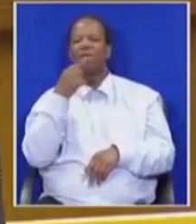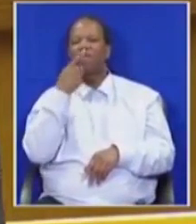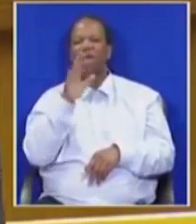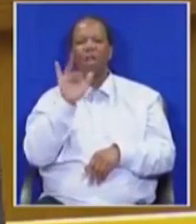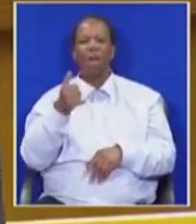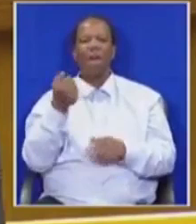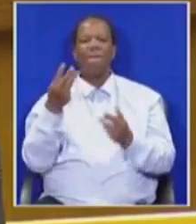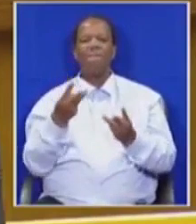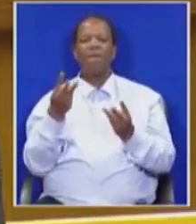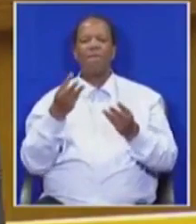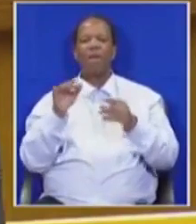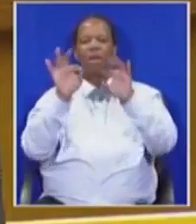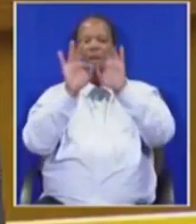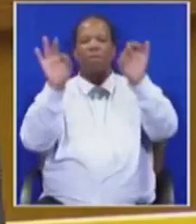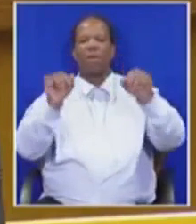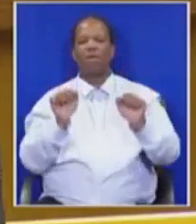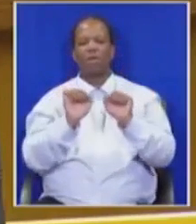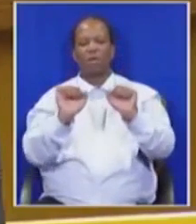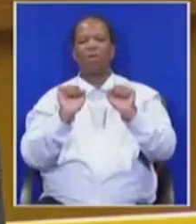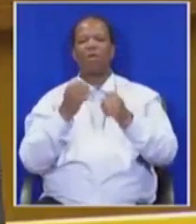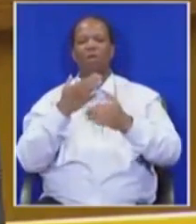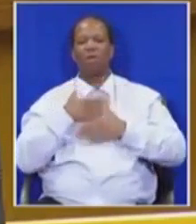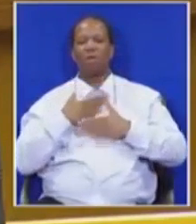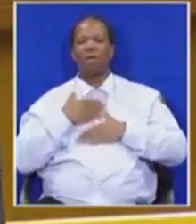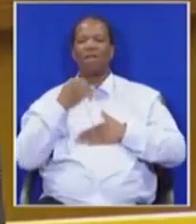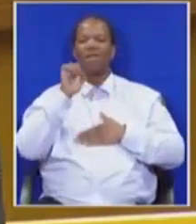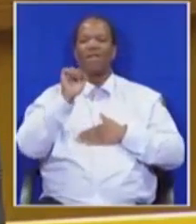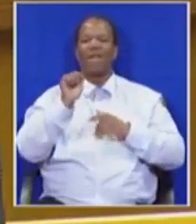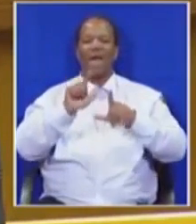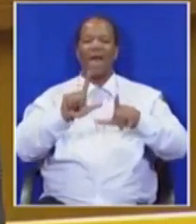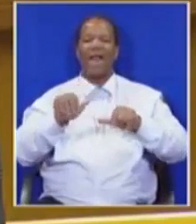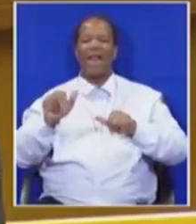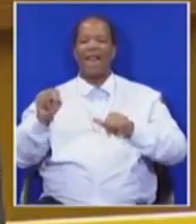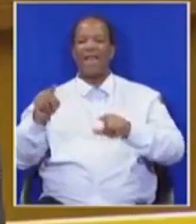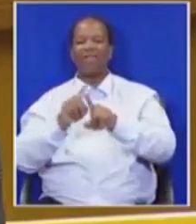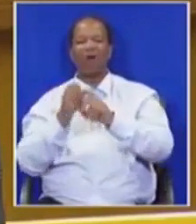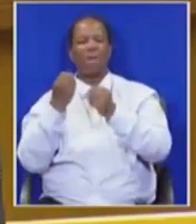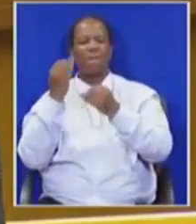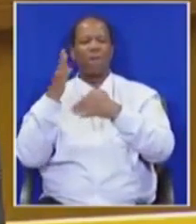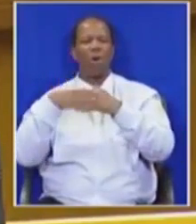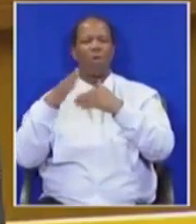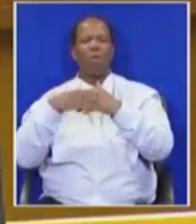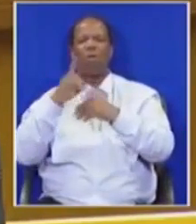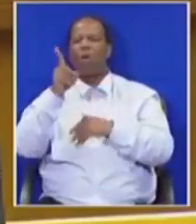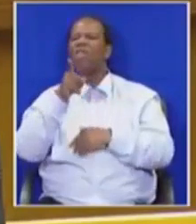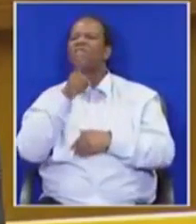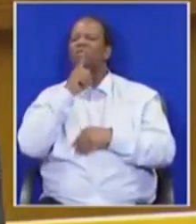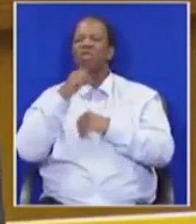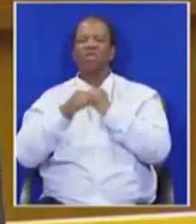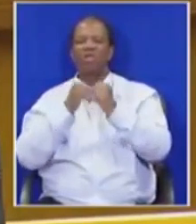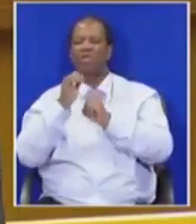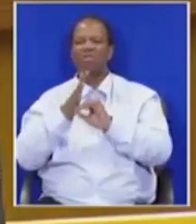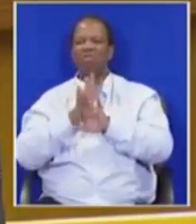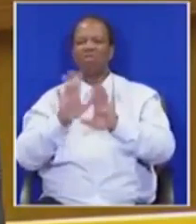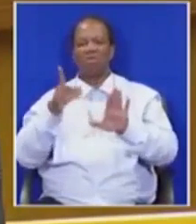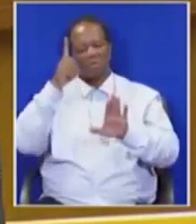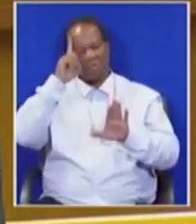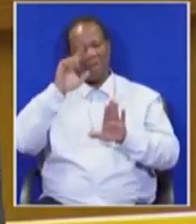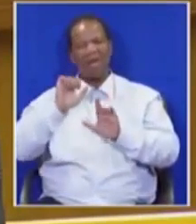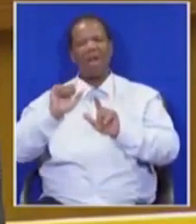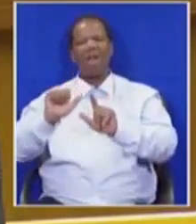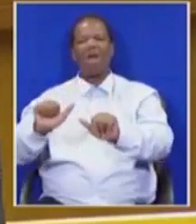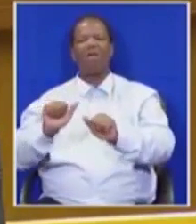deeds, this land that they have been living in for more than 1,000 years was not their own. Essentially,